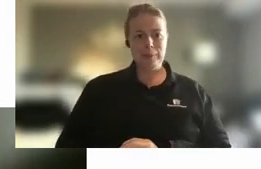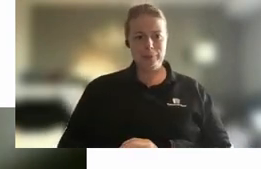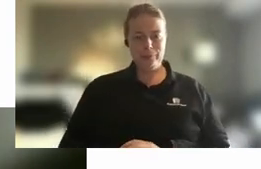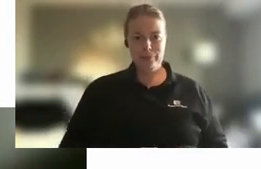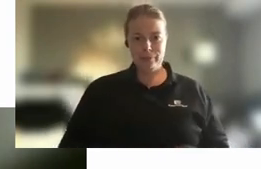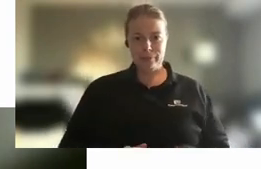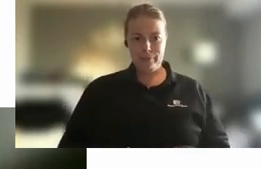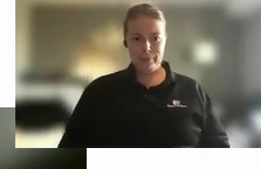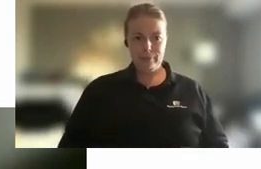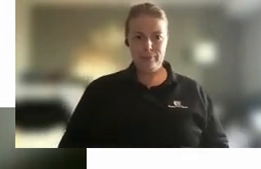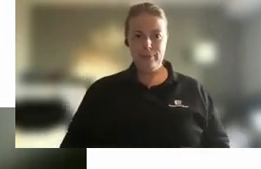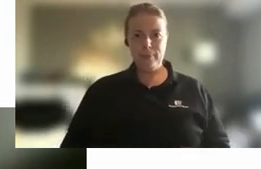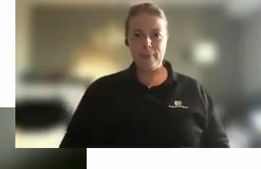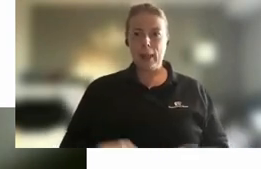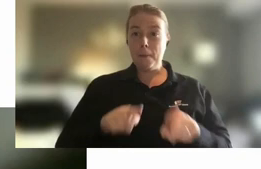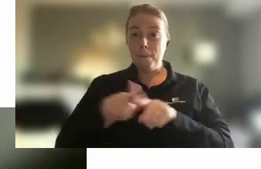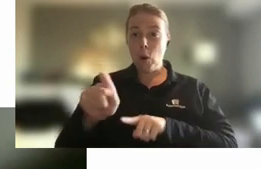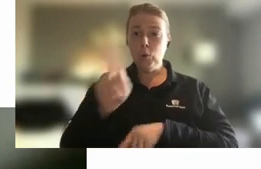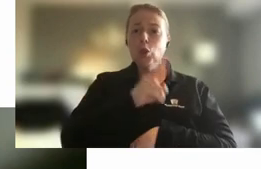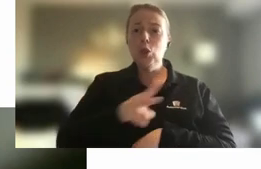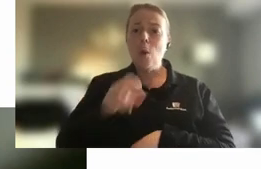So, most common male name.